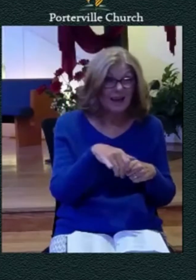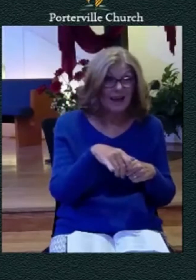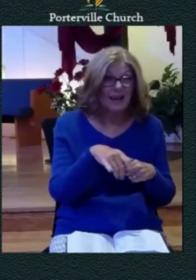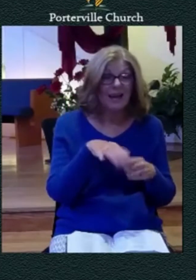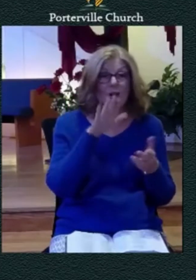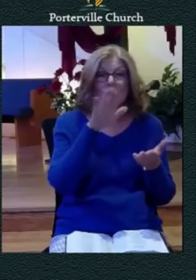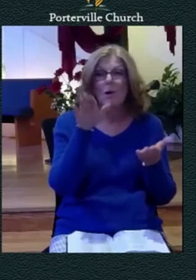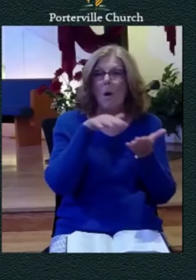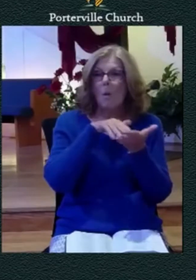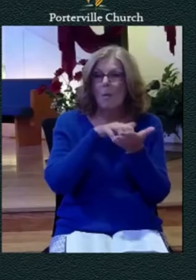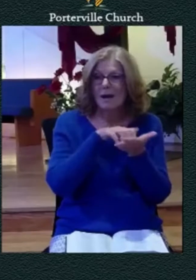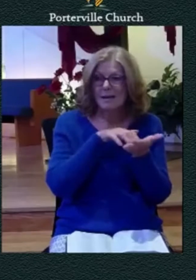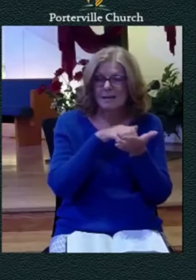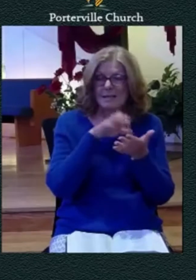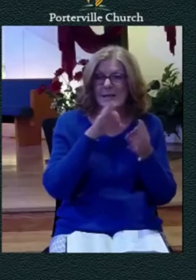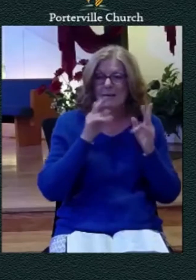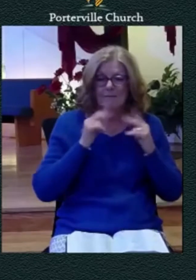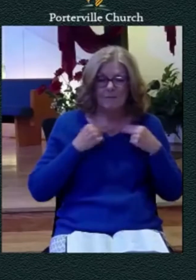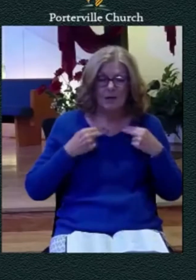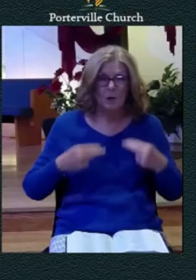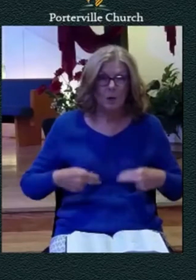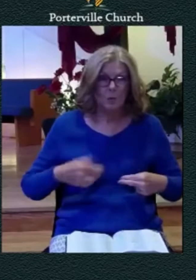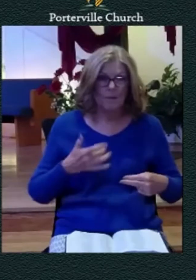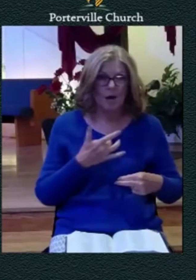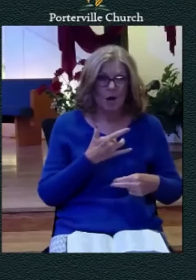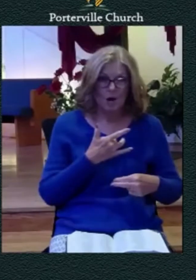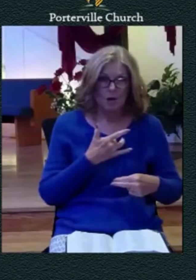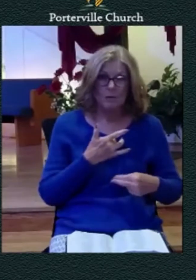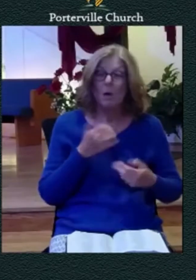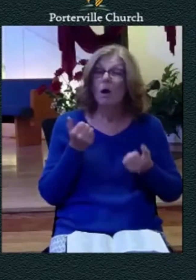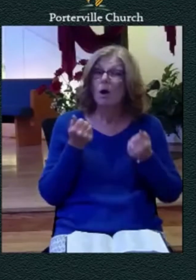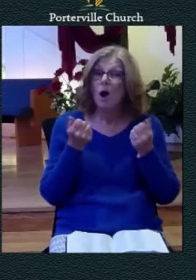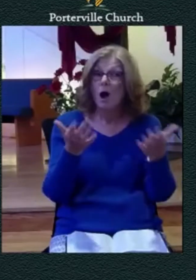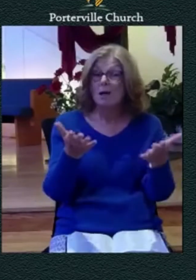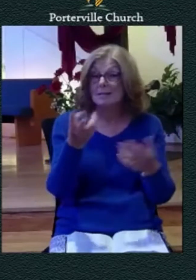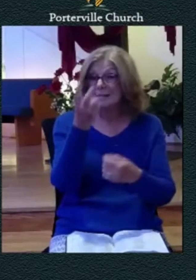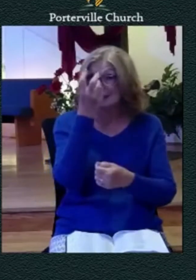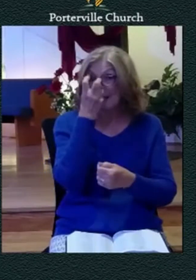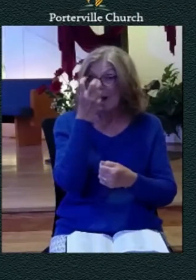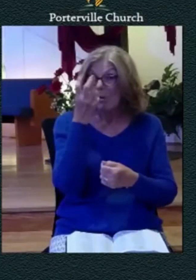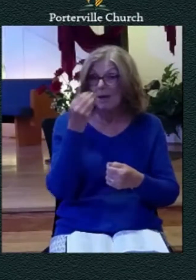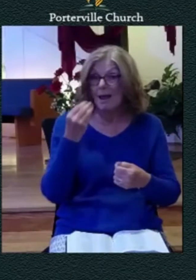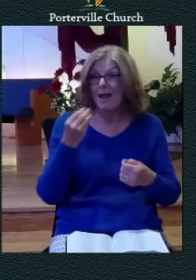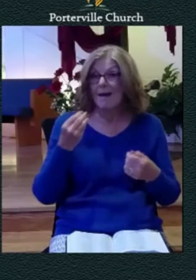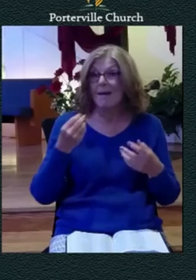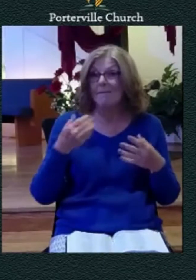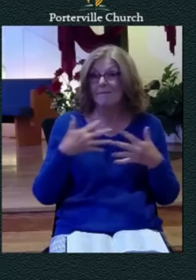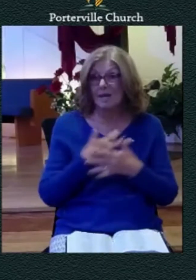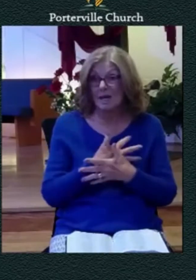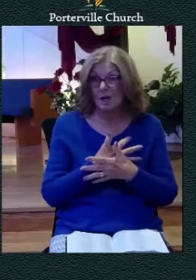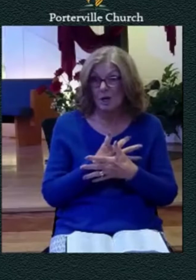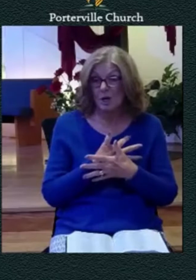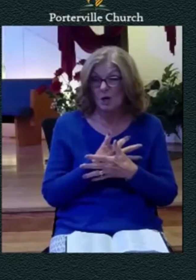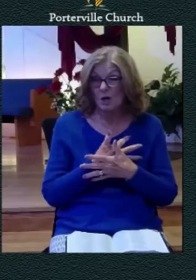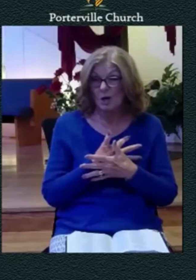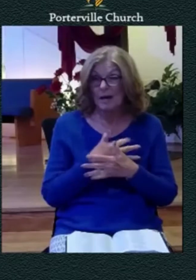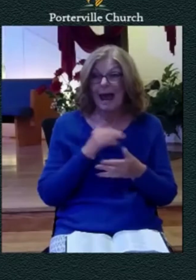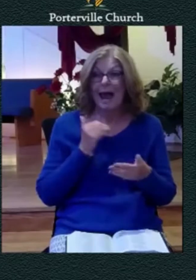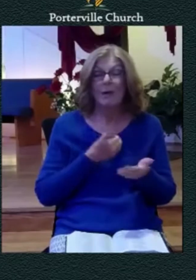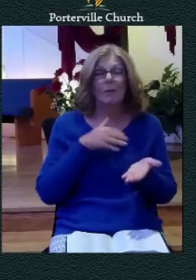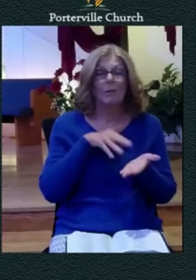the human heart that brings the doubts and the fears into the picture and it's not that we are to be